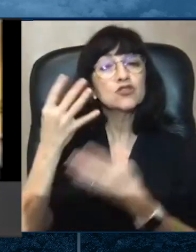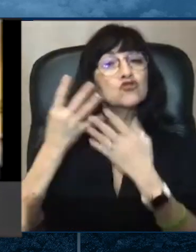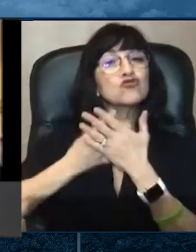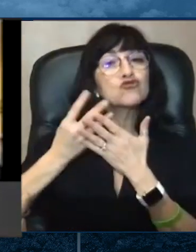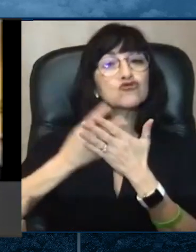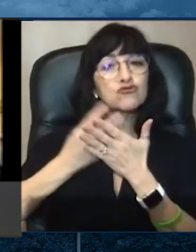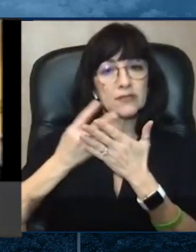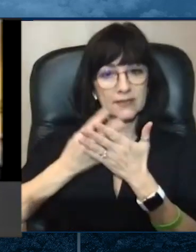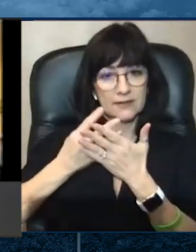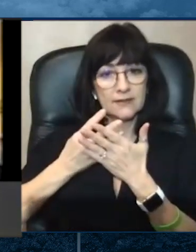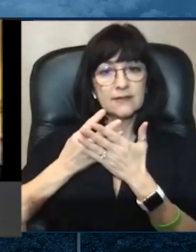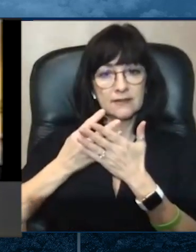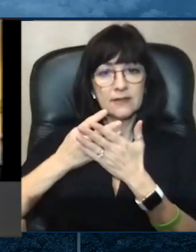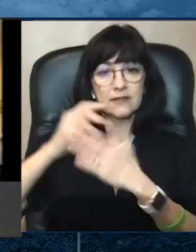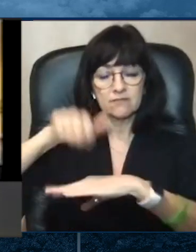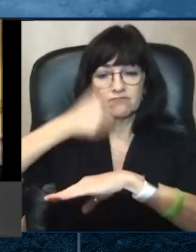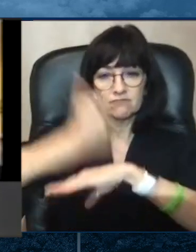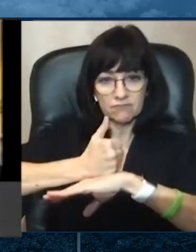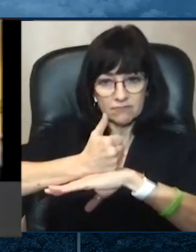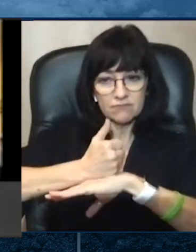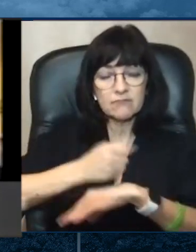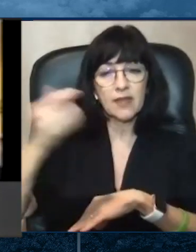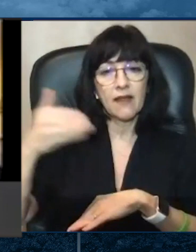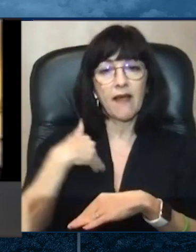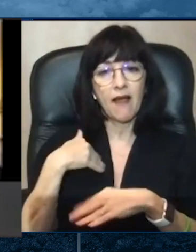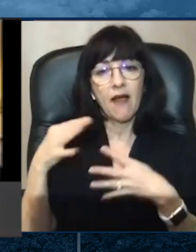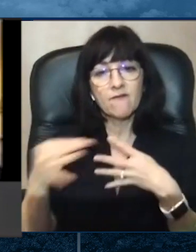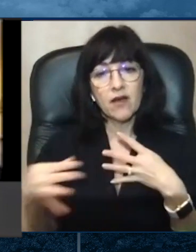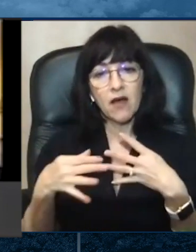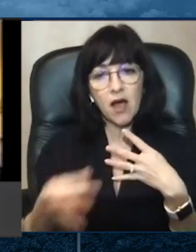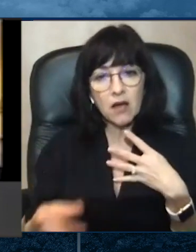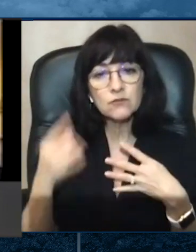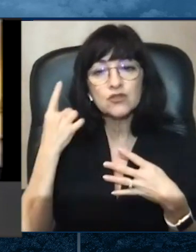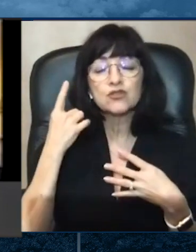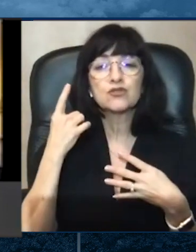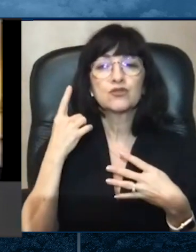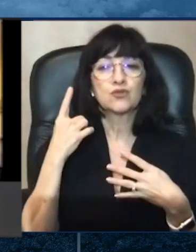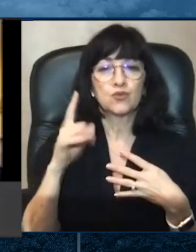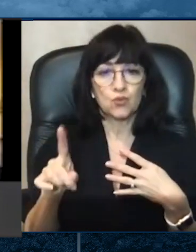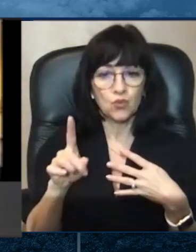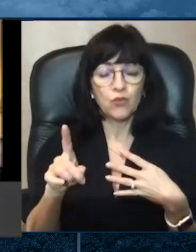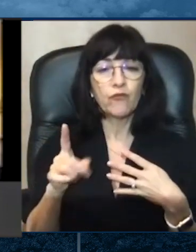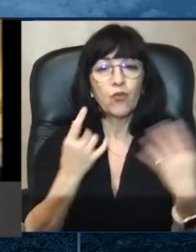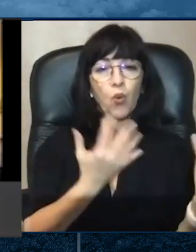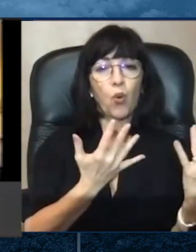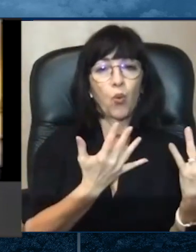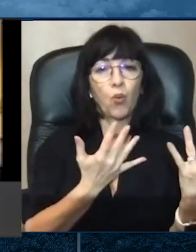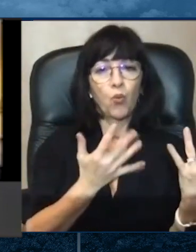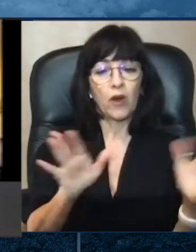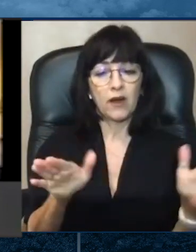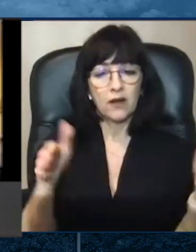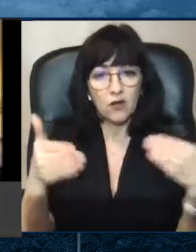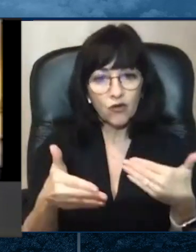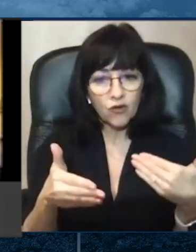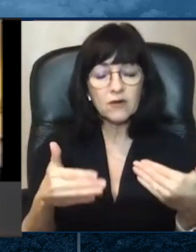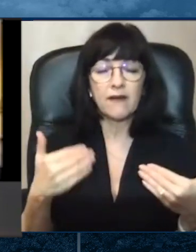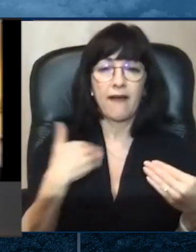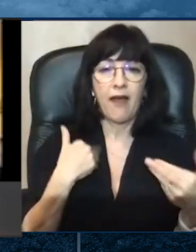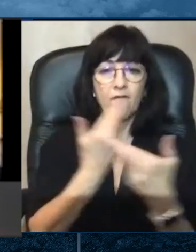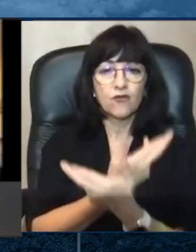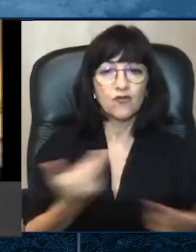that had an option for a waiting area, an area for a community educator to help community members with resources,